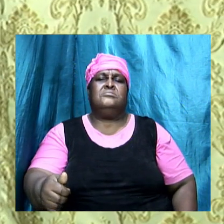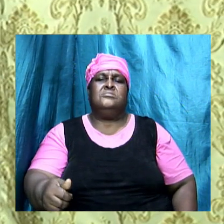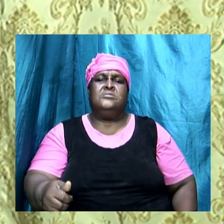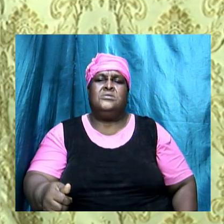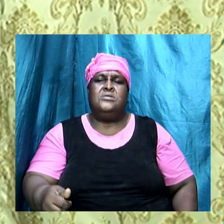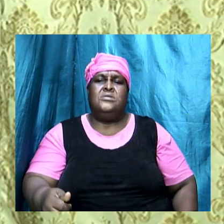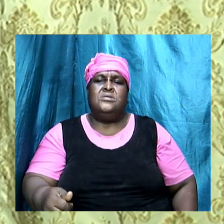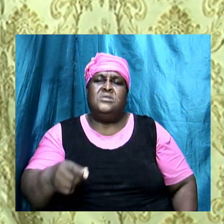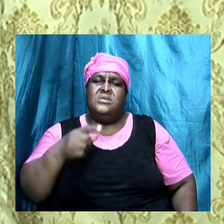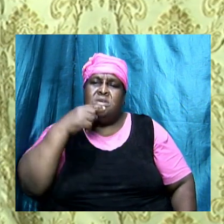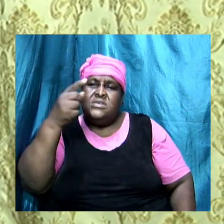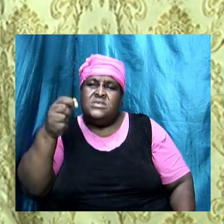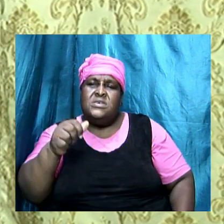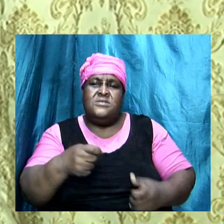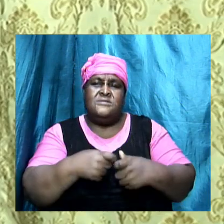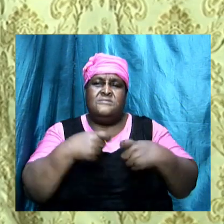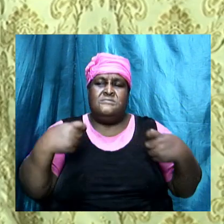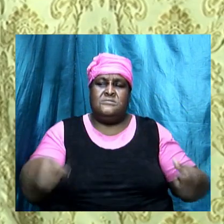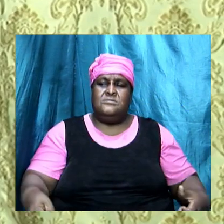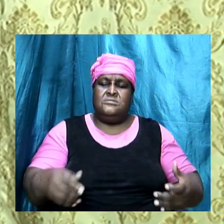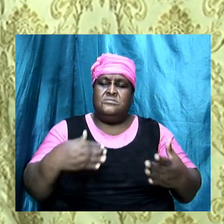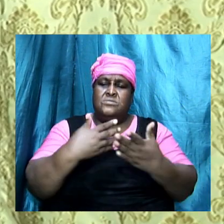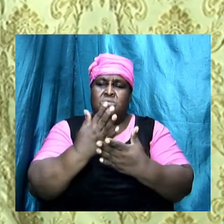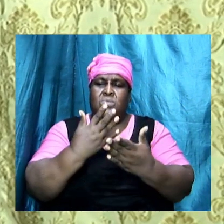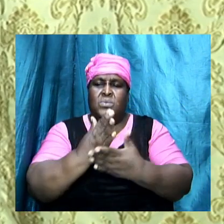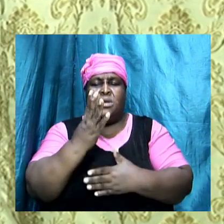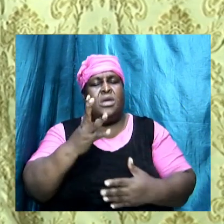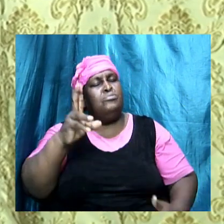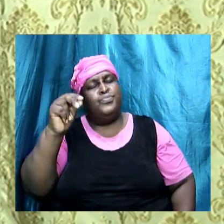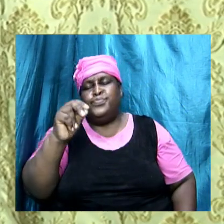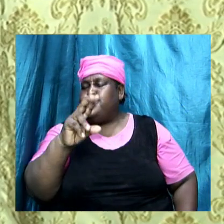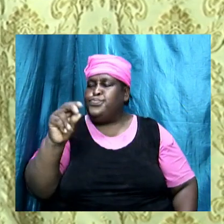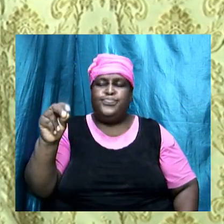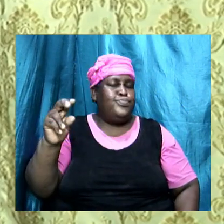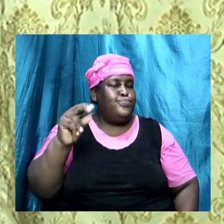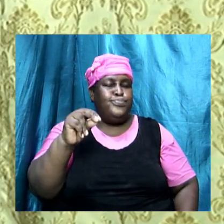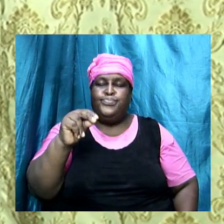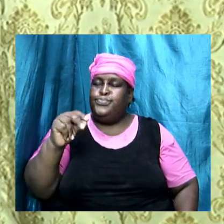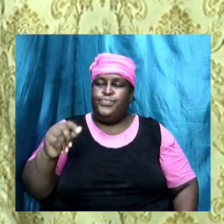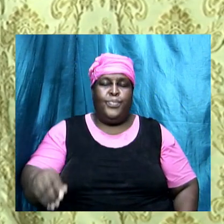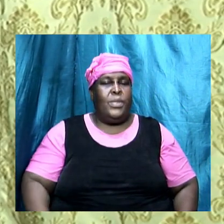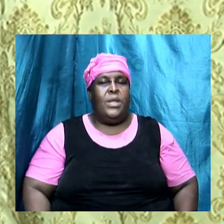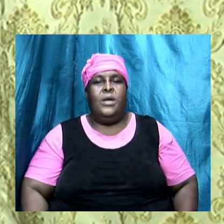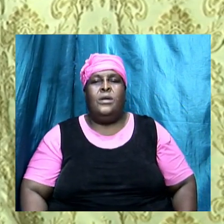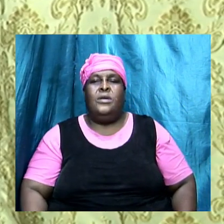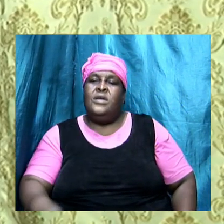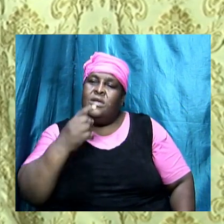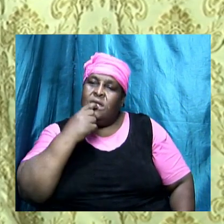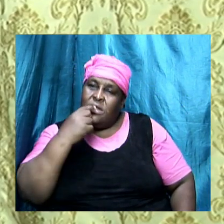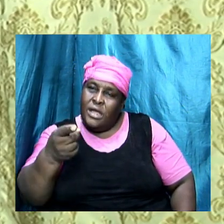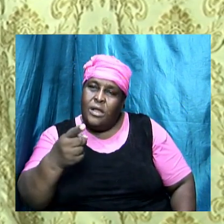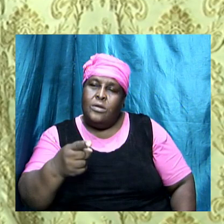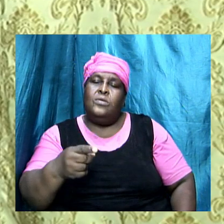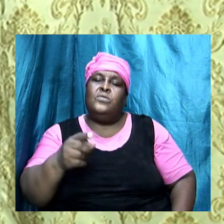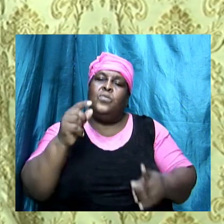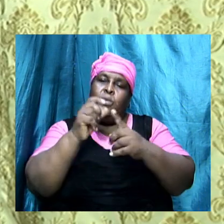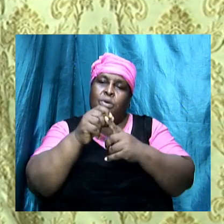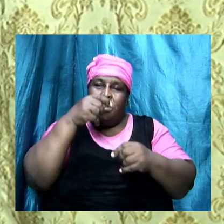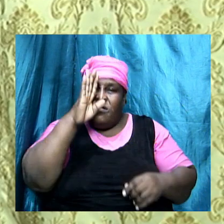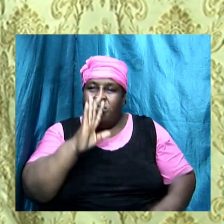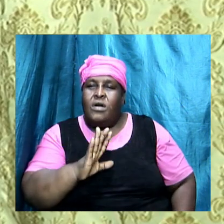and confirming you while you are in sin but now we will tell you the word of God